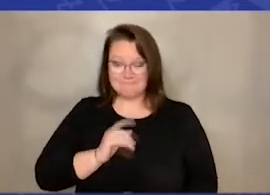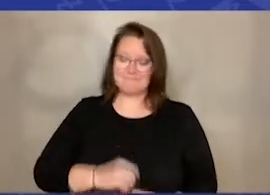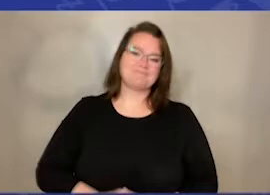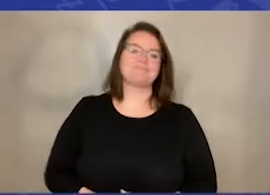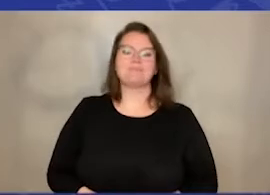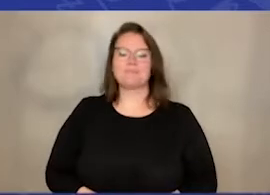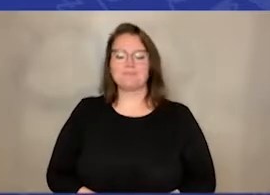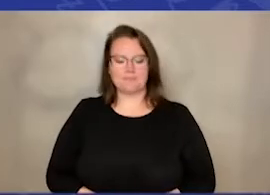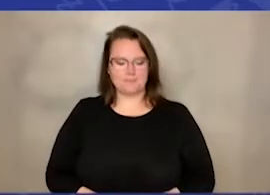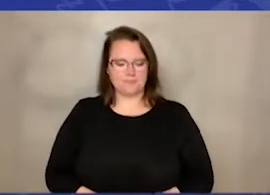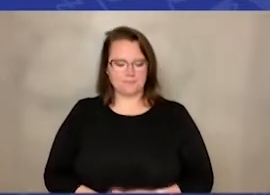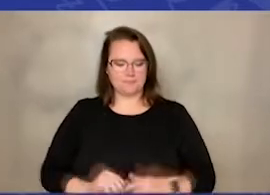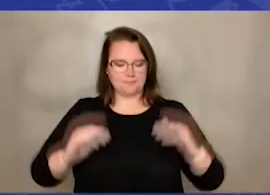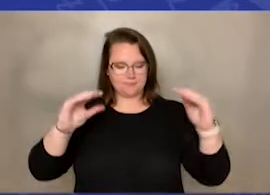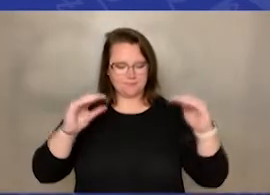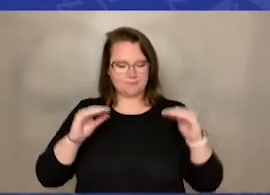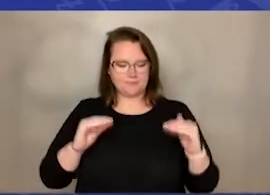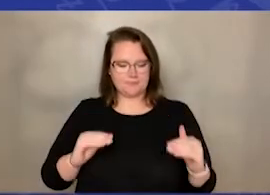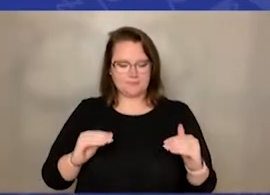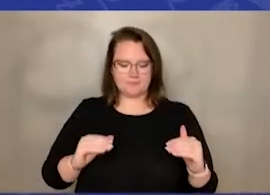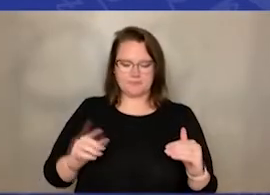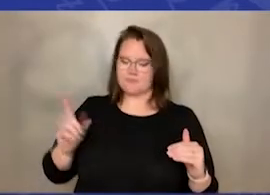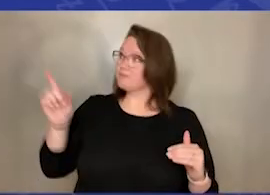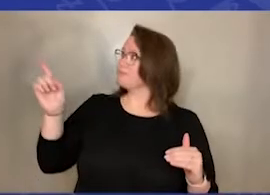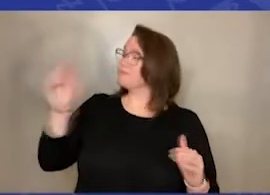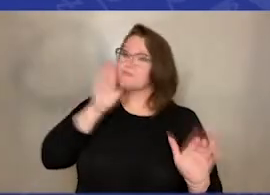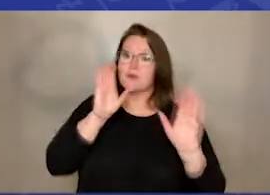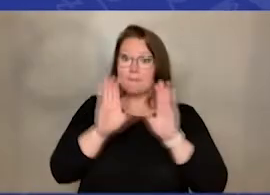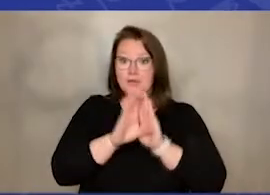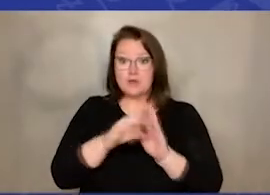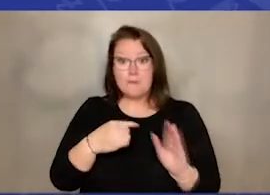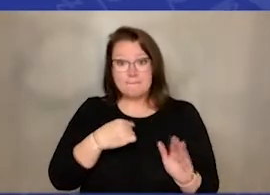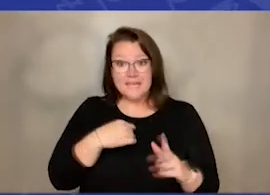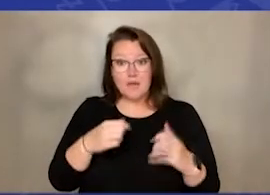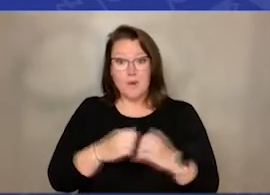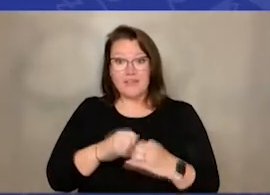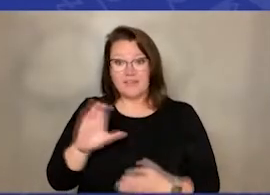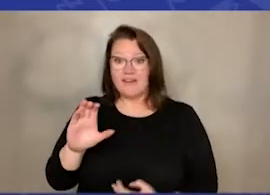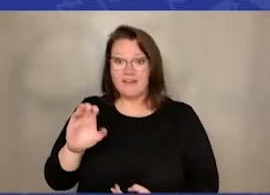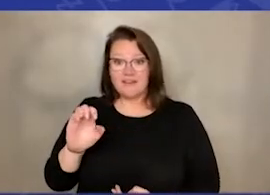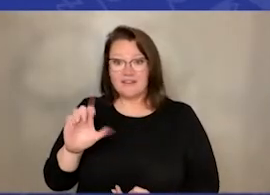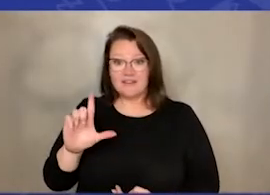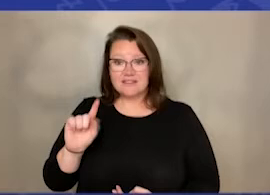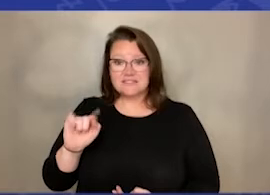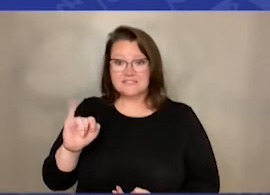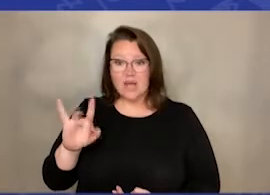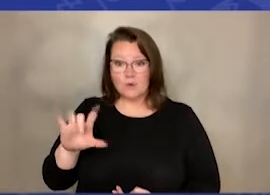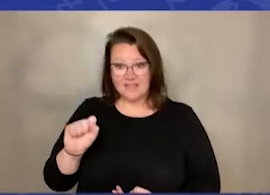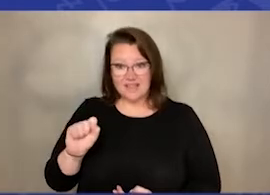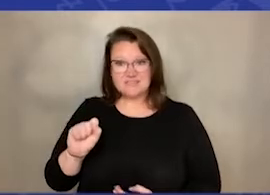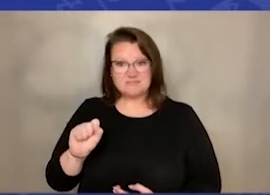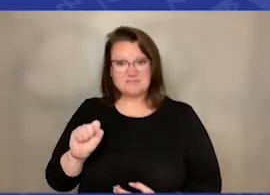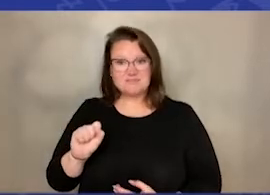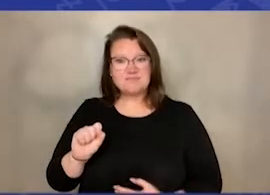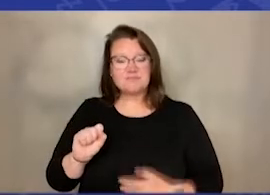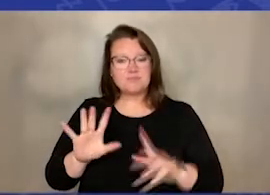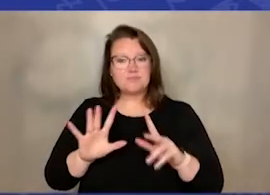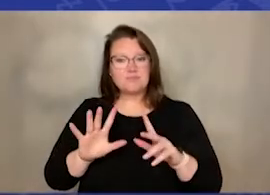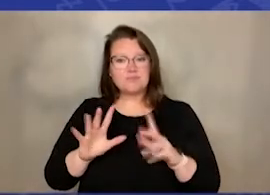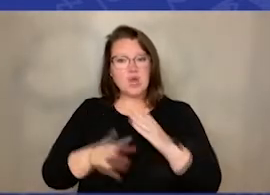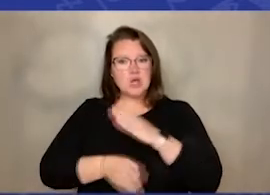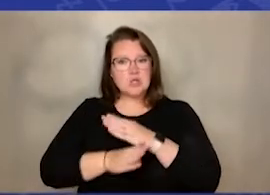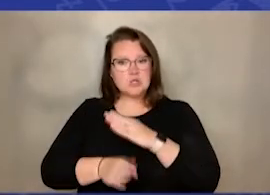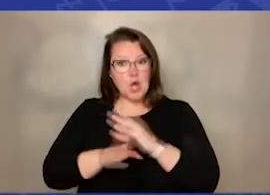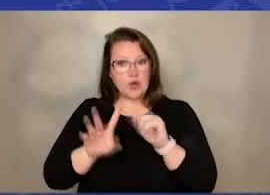And this is me with a Celtic jersey because I love Celtic. They are my favorite soccer